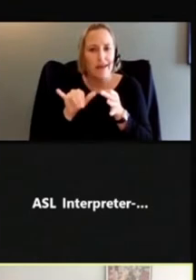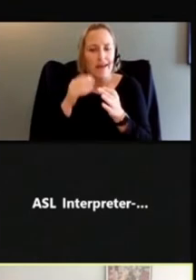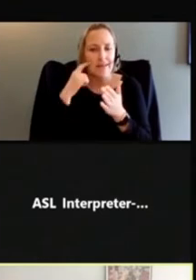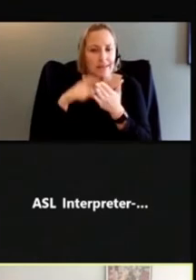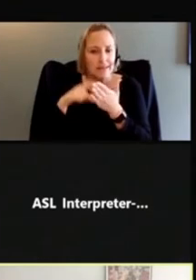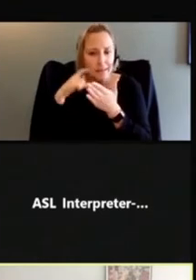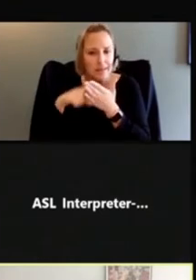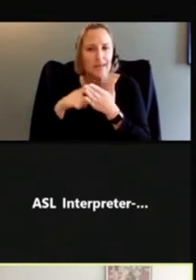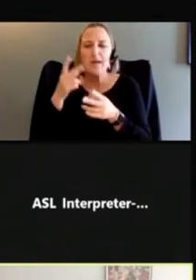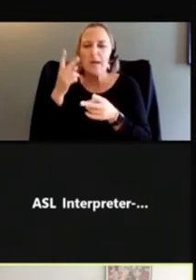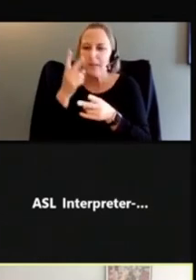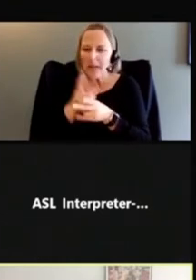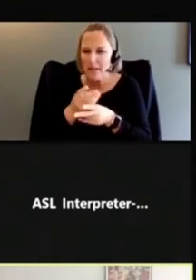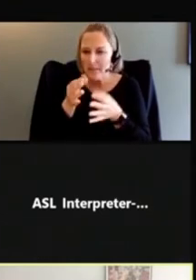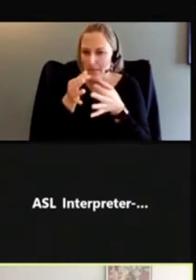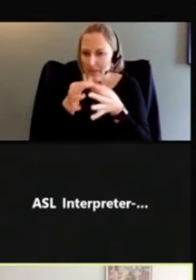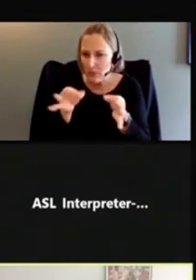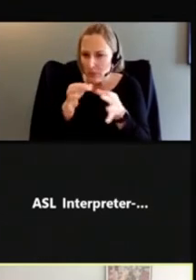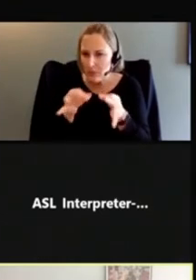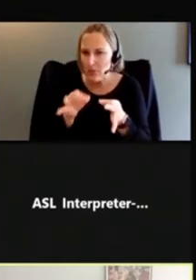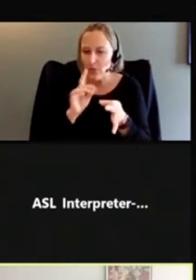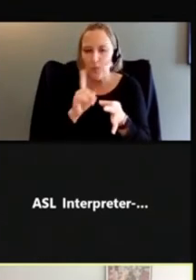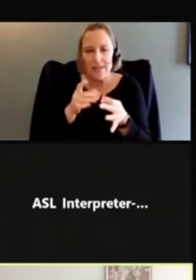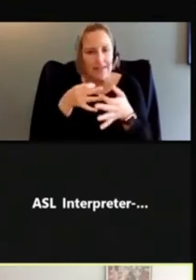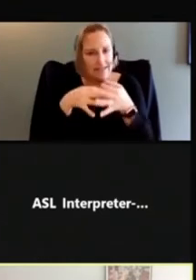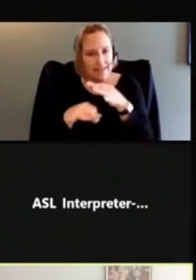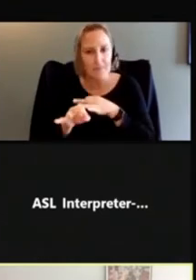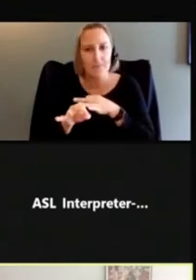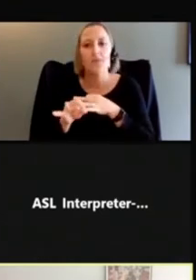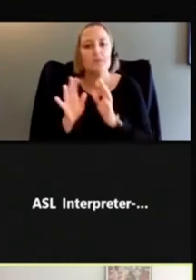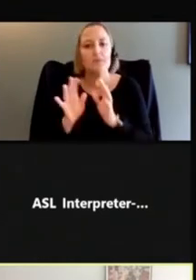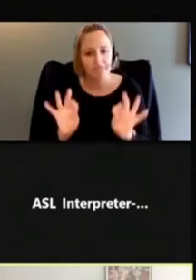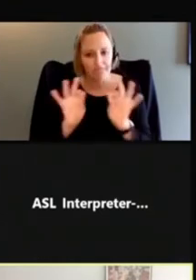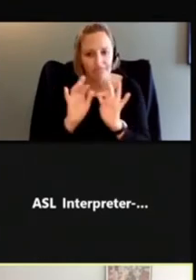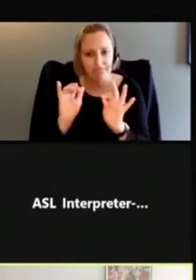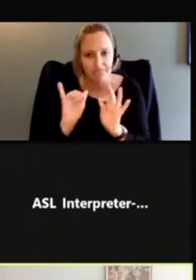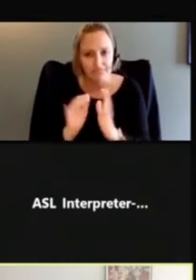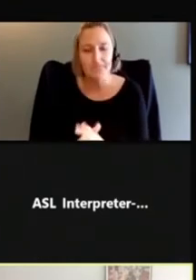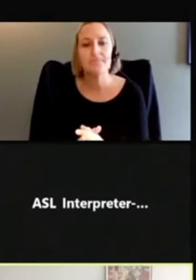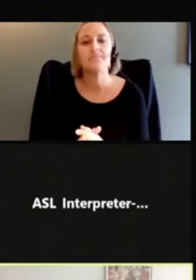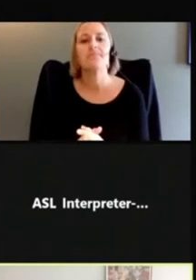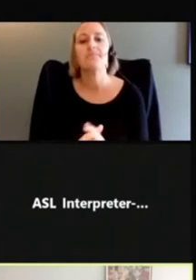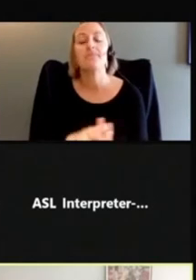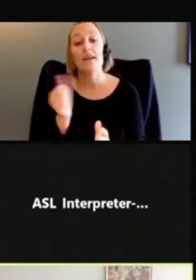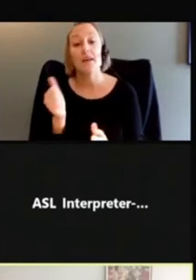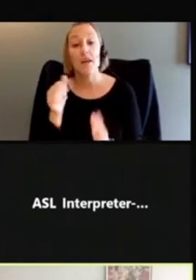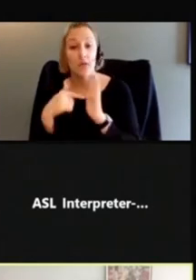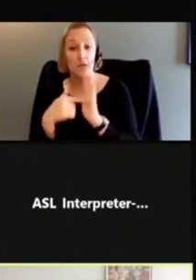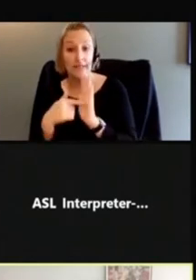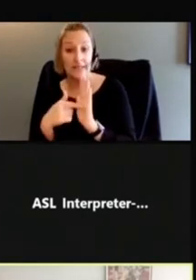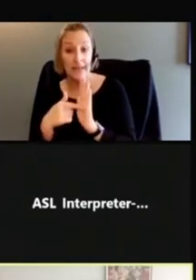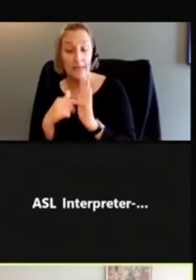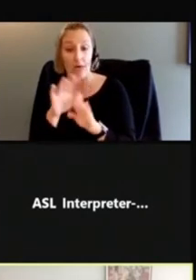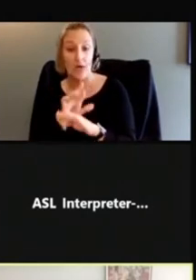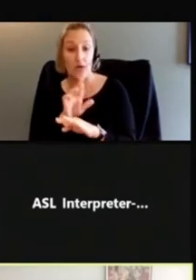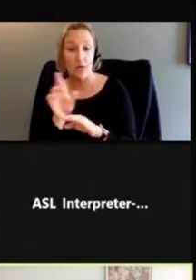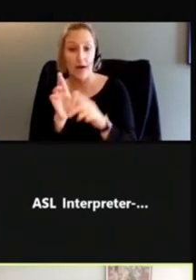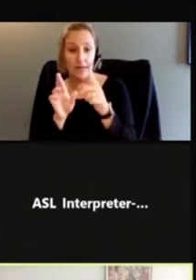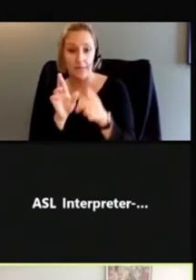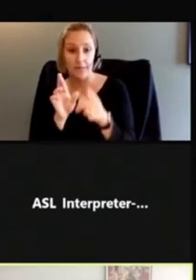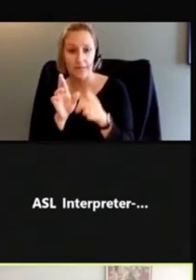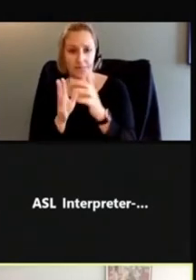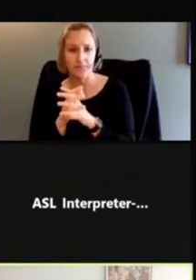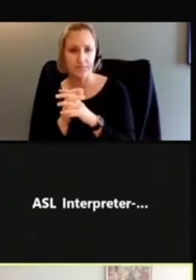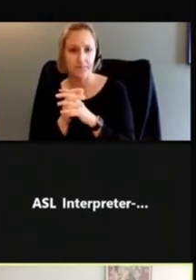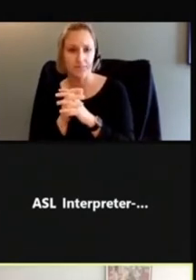descriptions as simple as possible. And here's another example that we found. And as we see